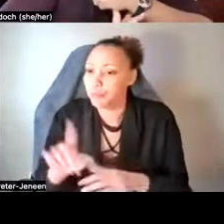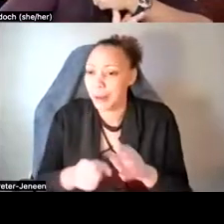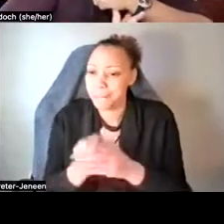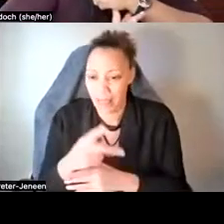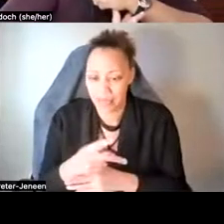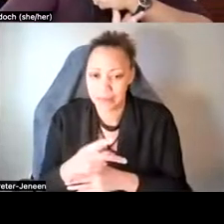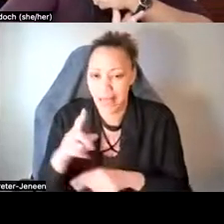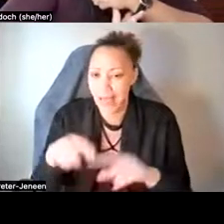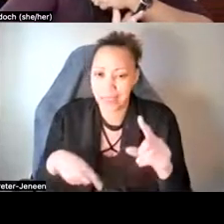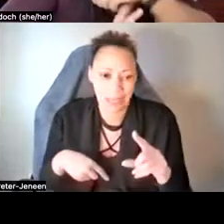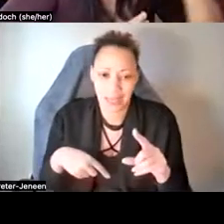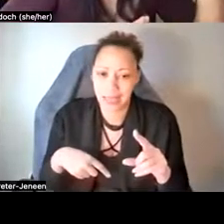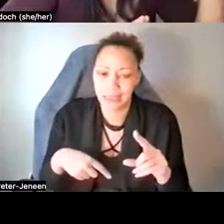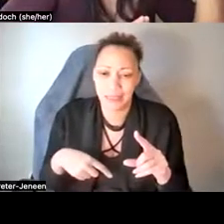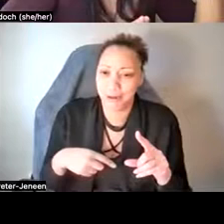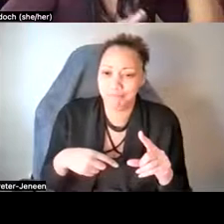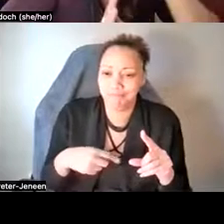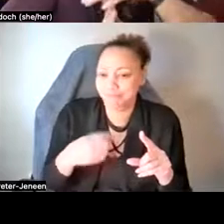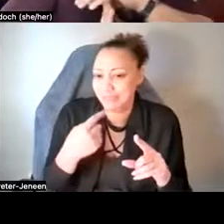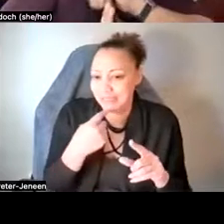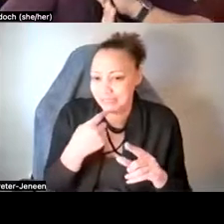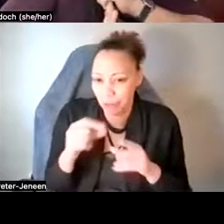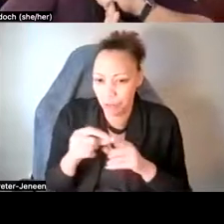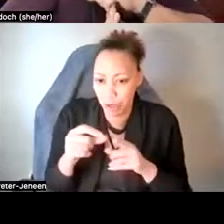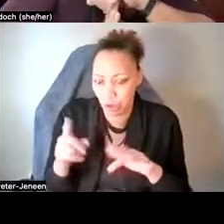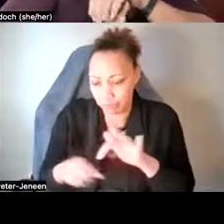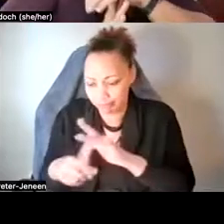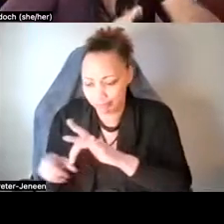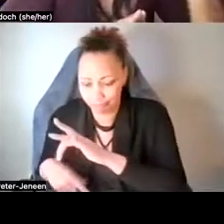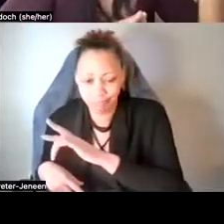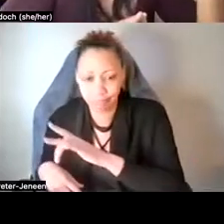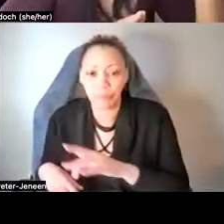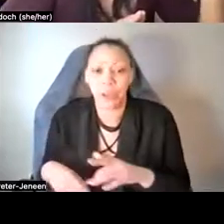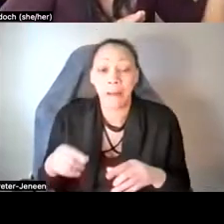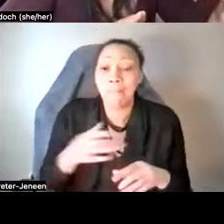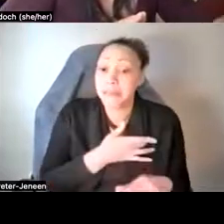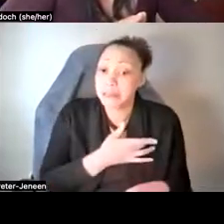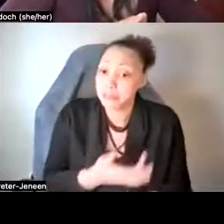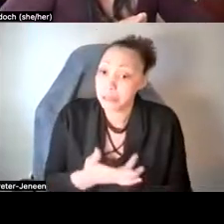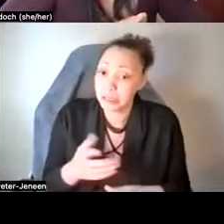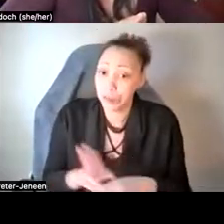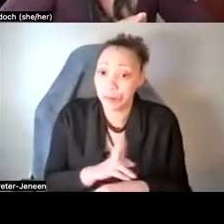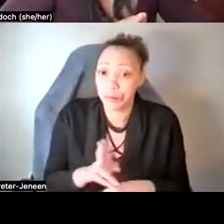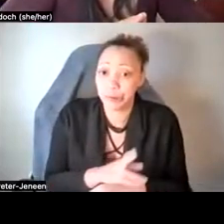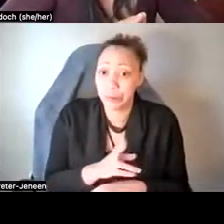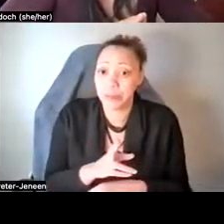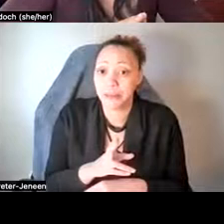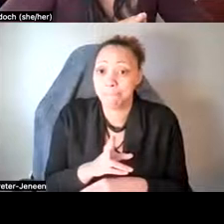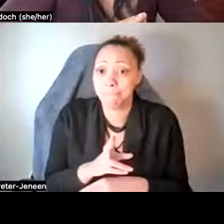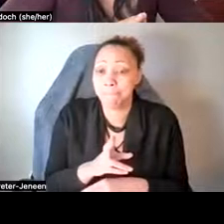I can't pronounce these terms, um, so I will skip over them. Um, and it is typically, uh, used in, um,